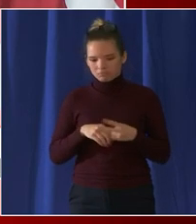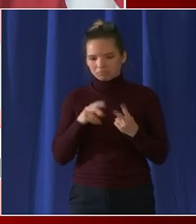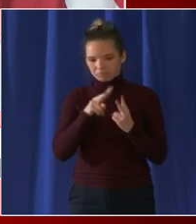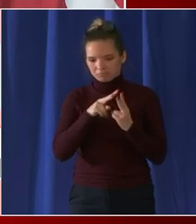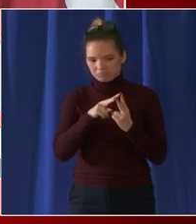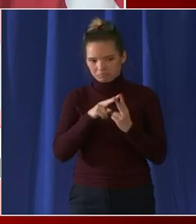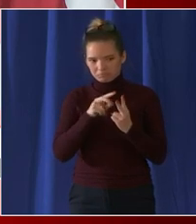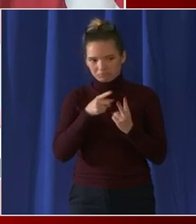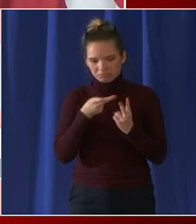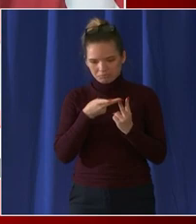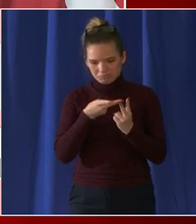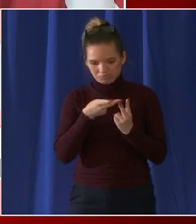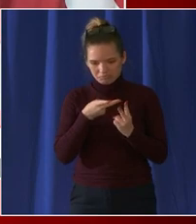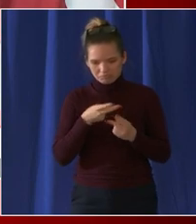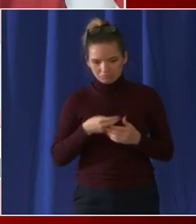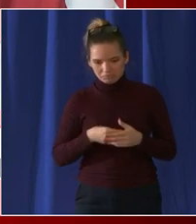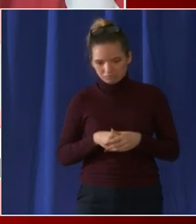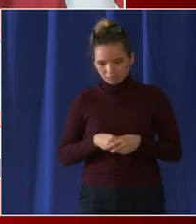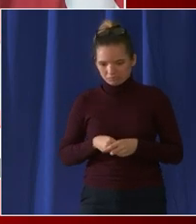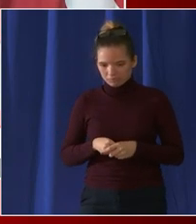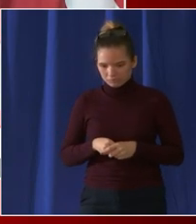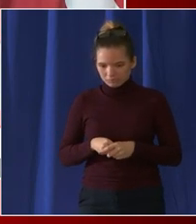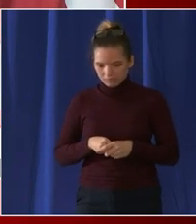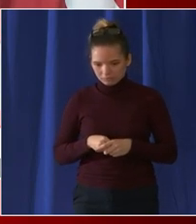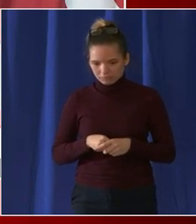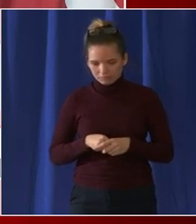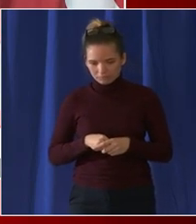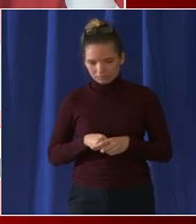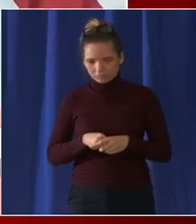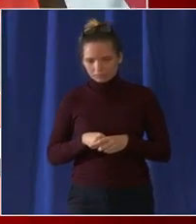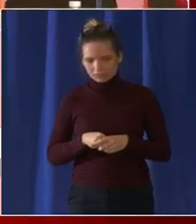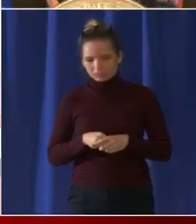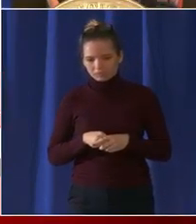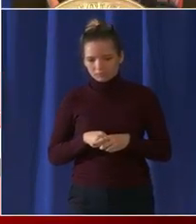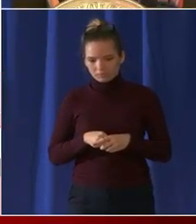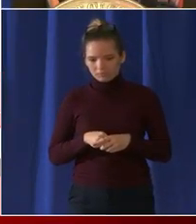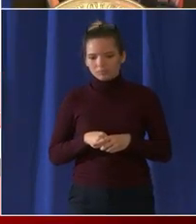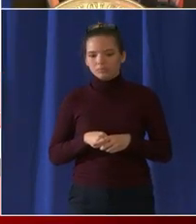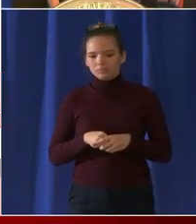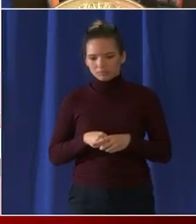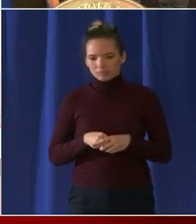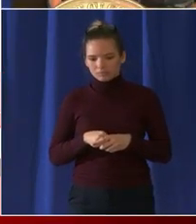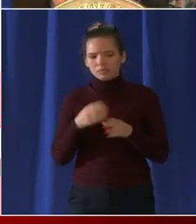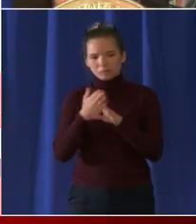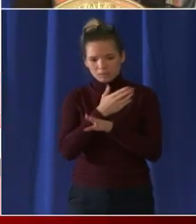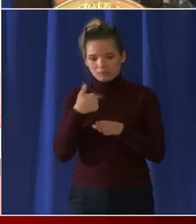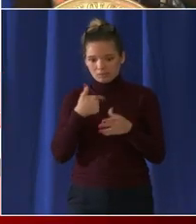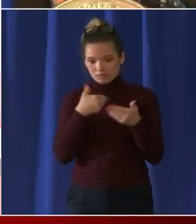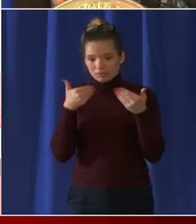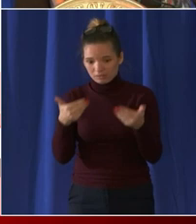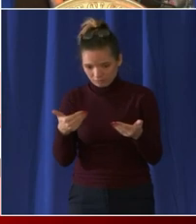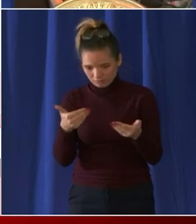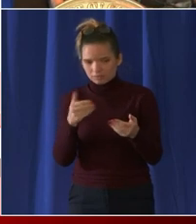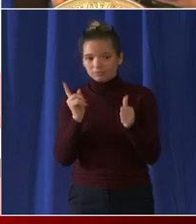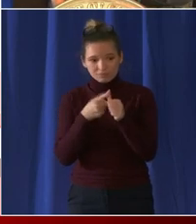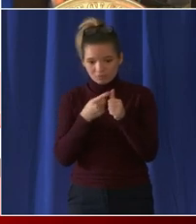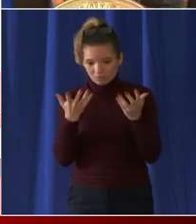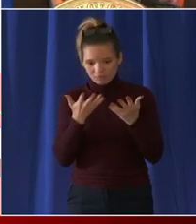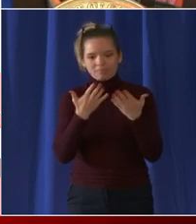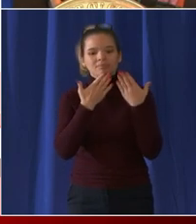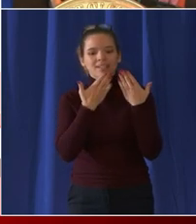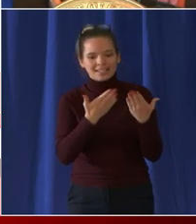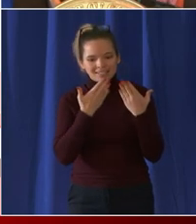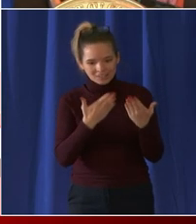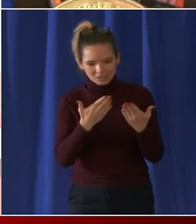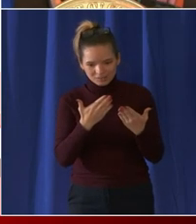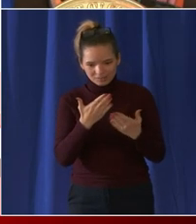get into our our main items today I want to give out a big thank you to the